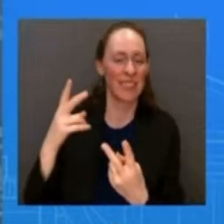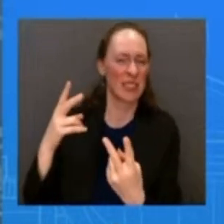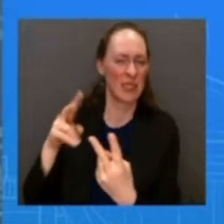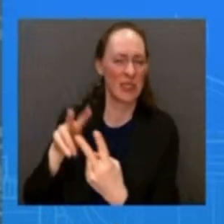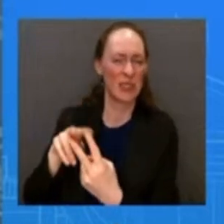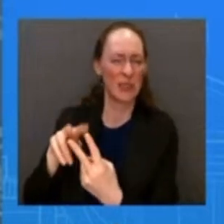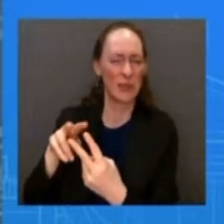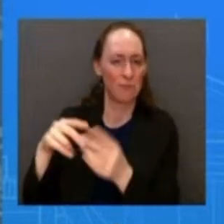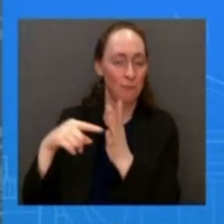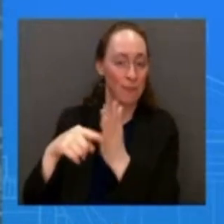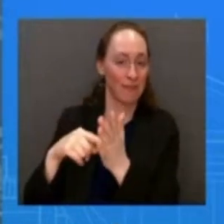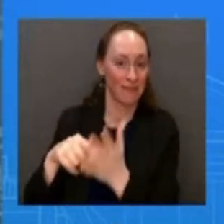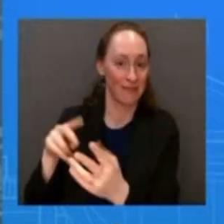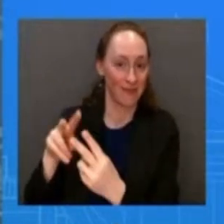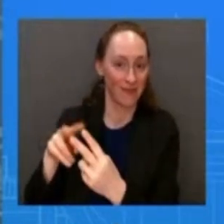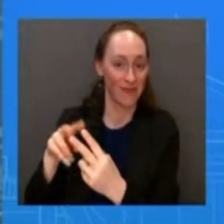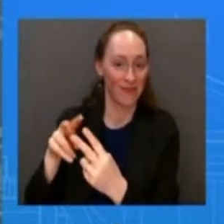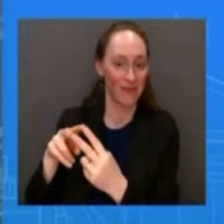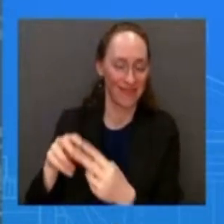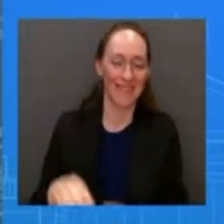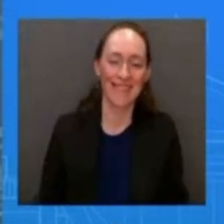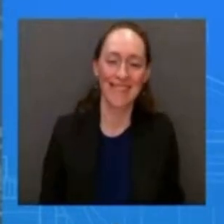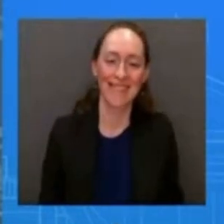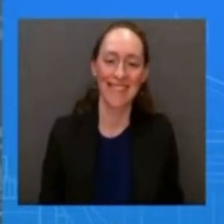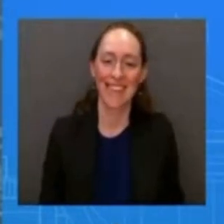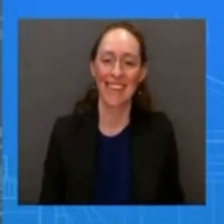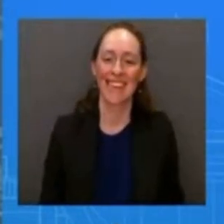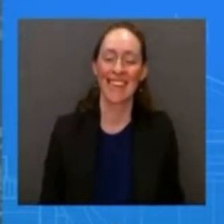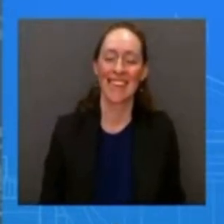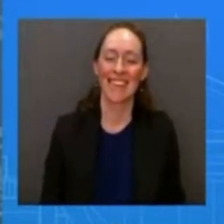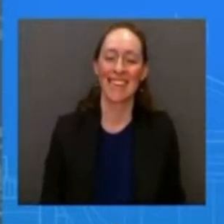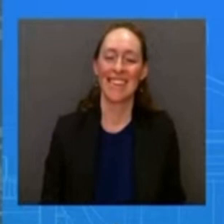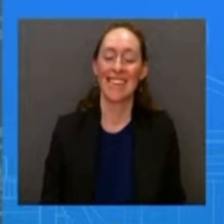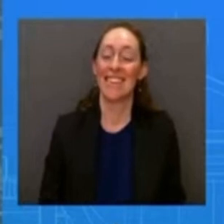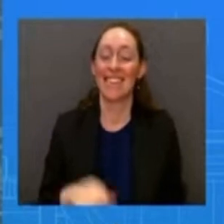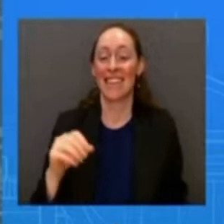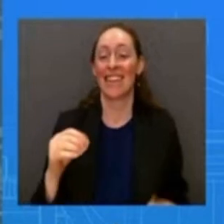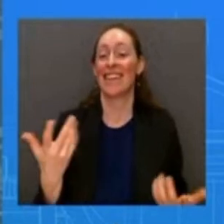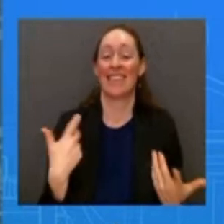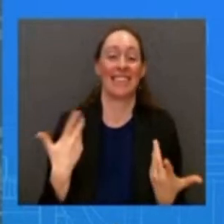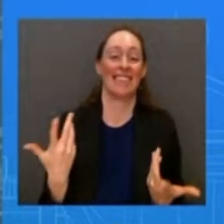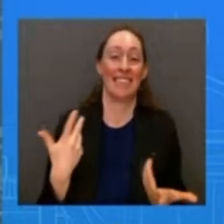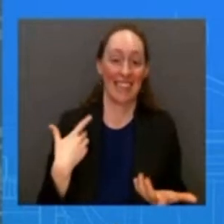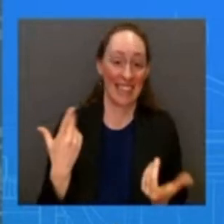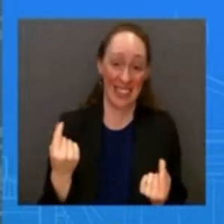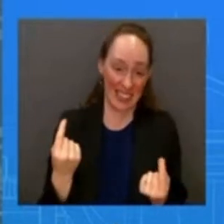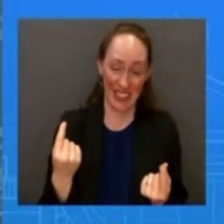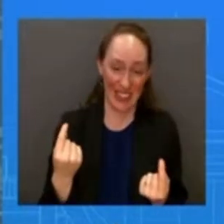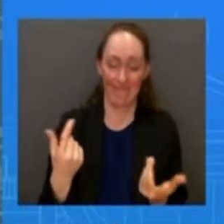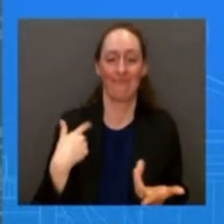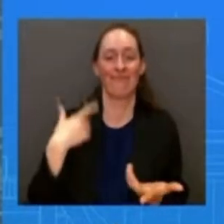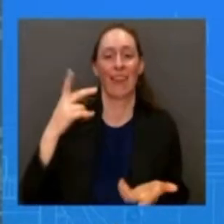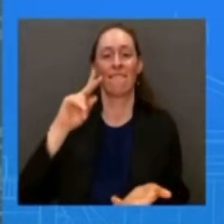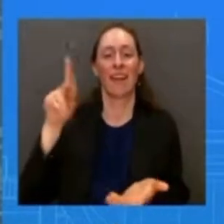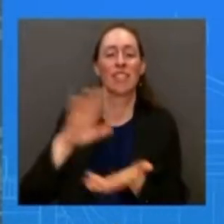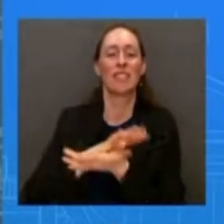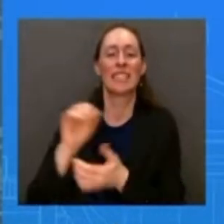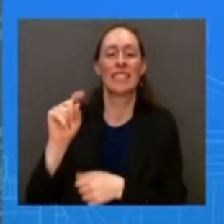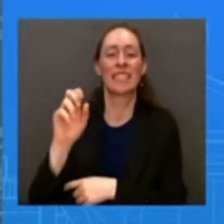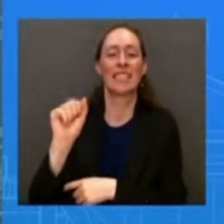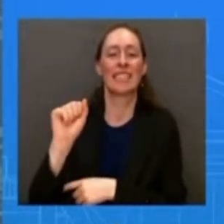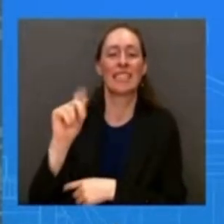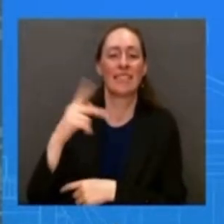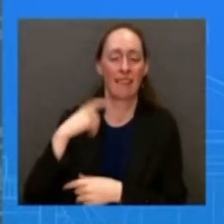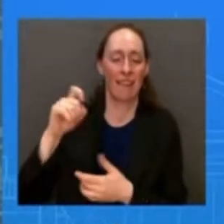cheesesteaks coming their way from me uh but please don't tell the First Lady shh don't let her know that I am sending them uh Philly